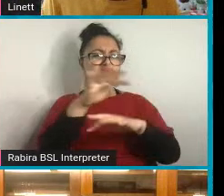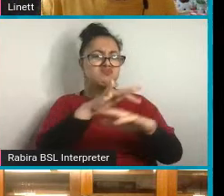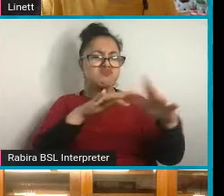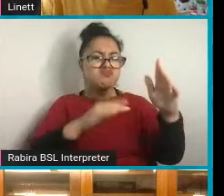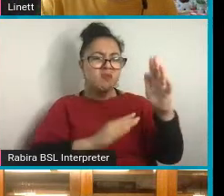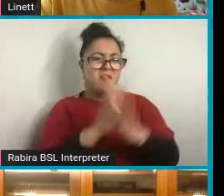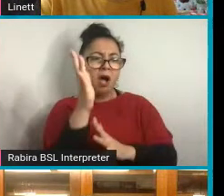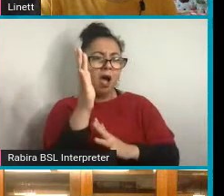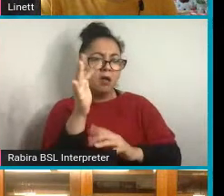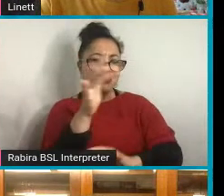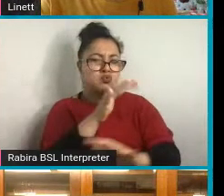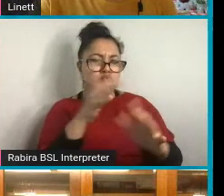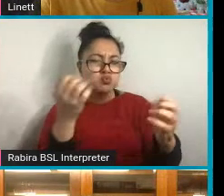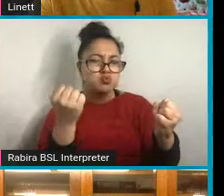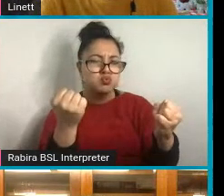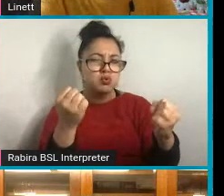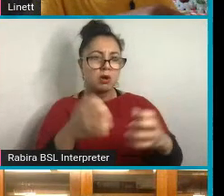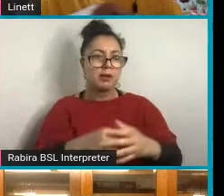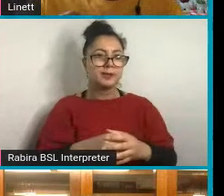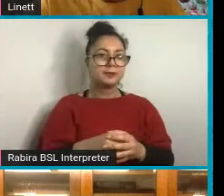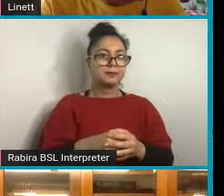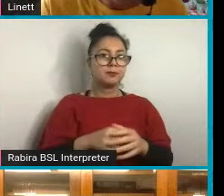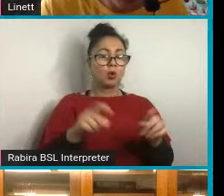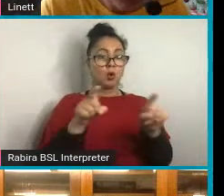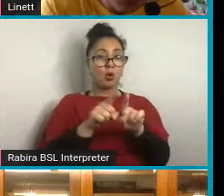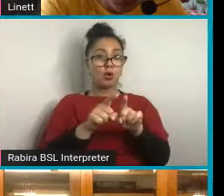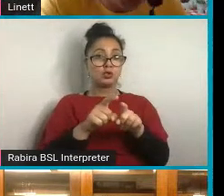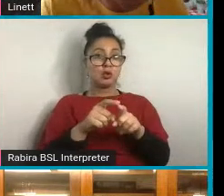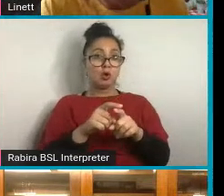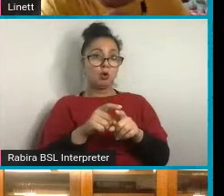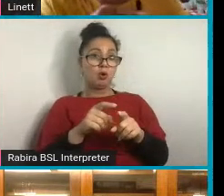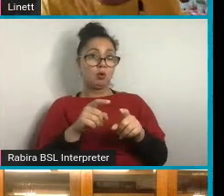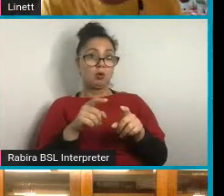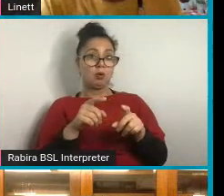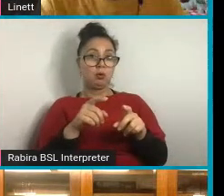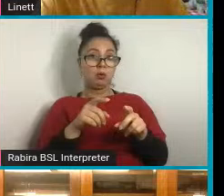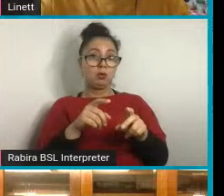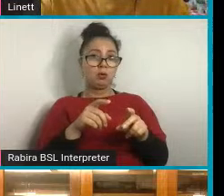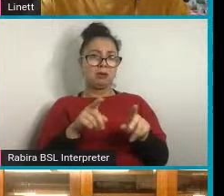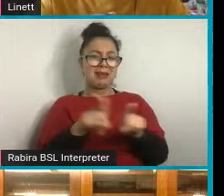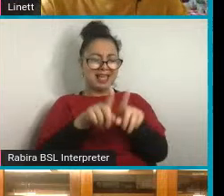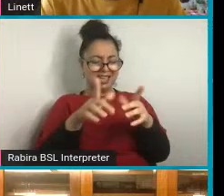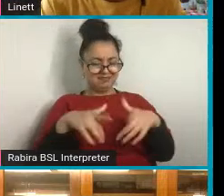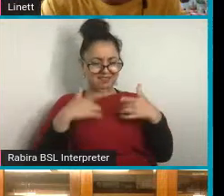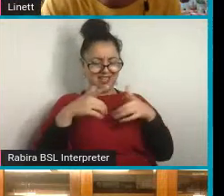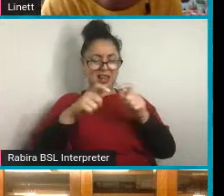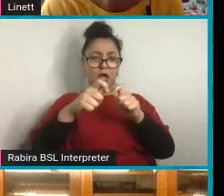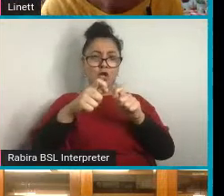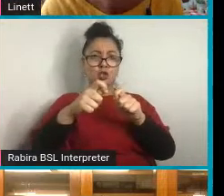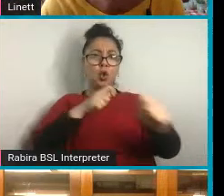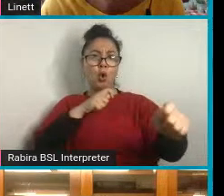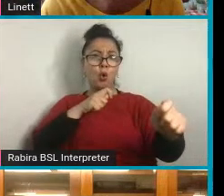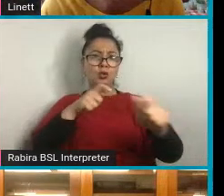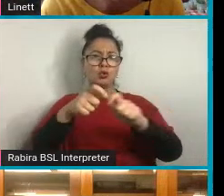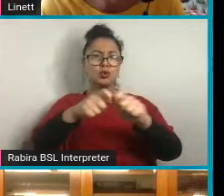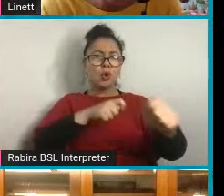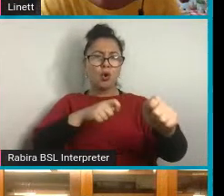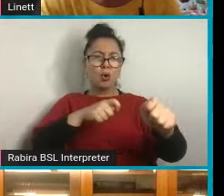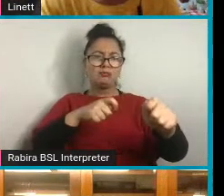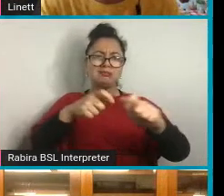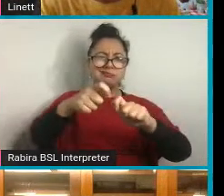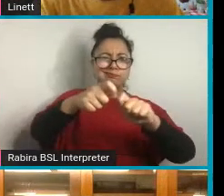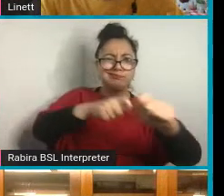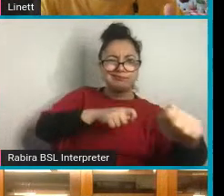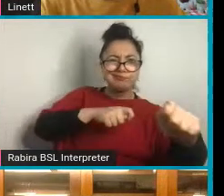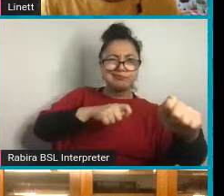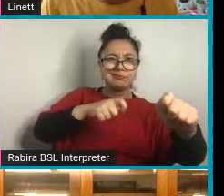And also the way that this sort of like a torn effect, I know it's it's been torn by hand. So the